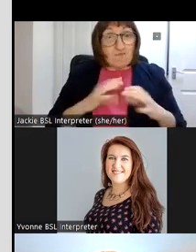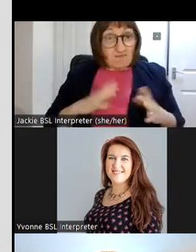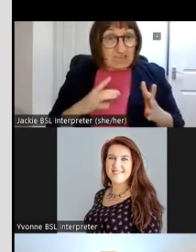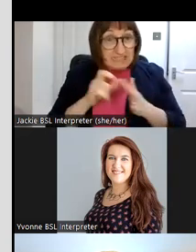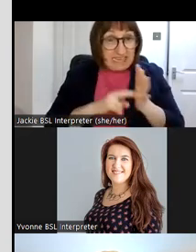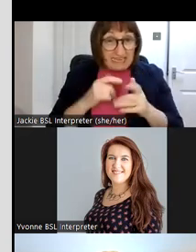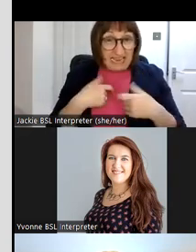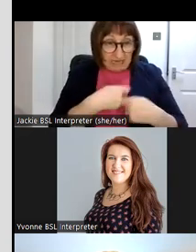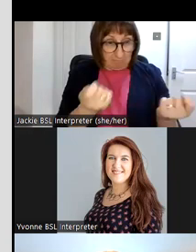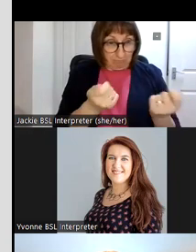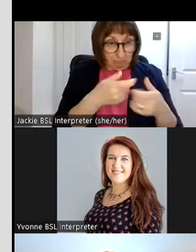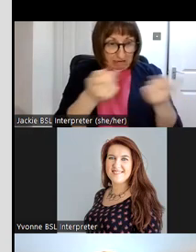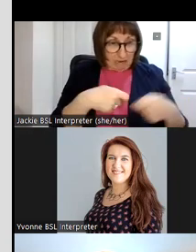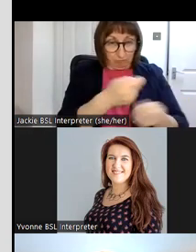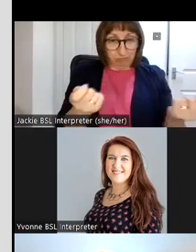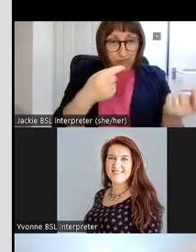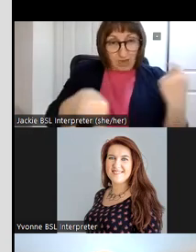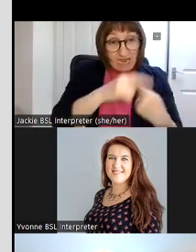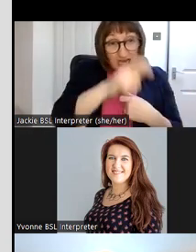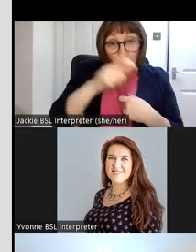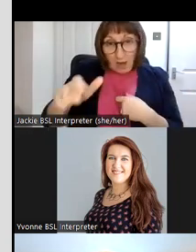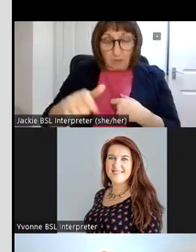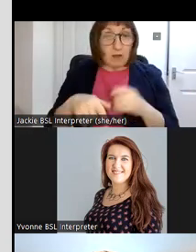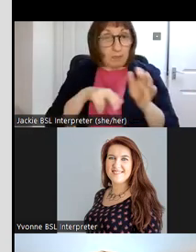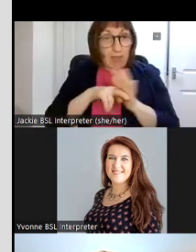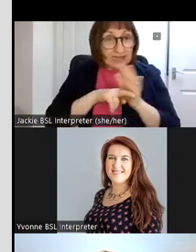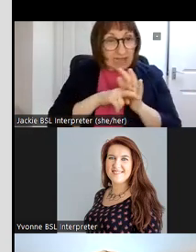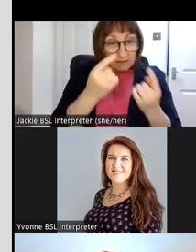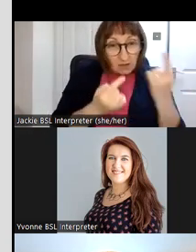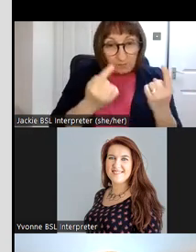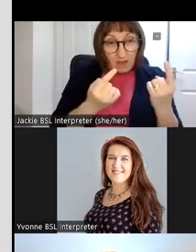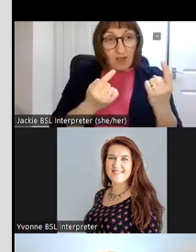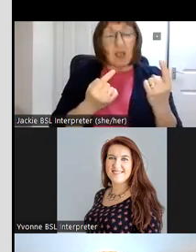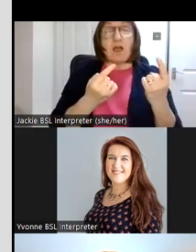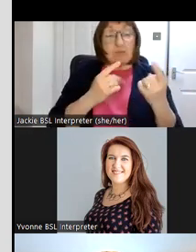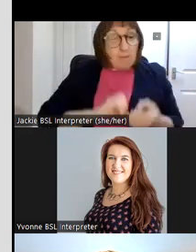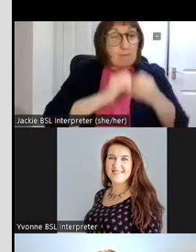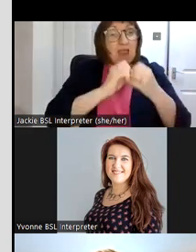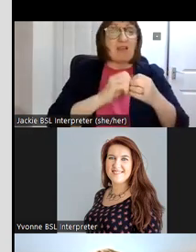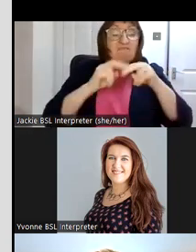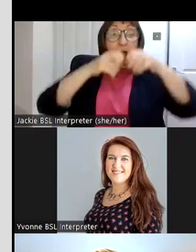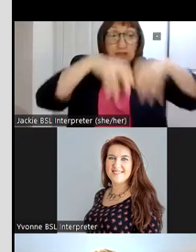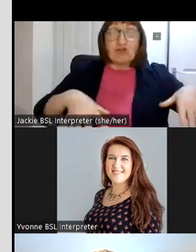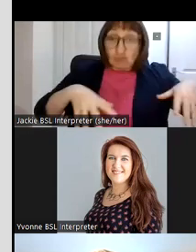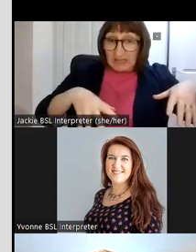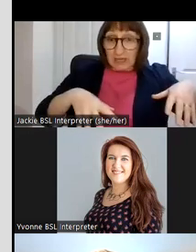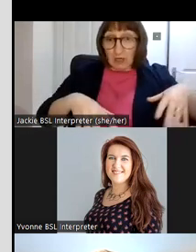and uh for each person then tested a family tree was produced uh using publicly available